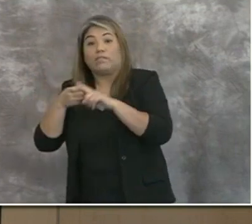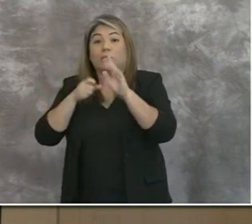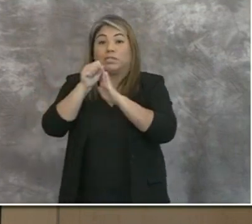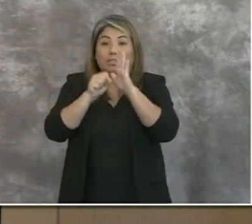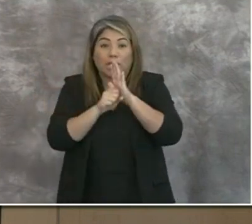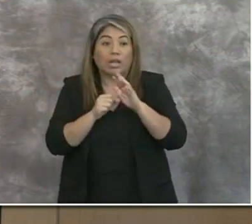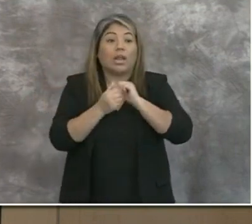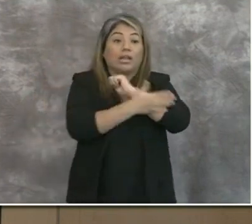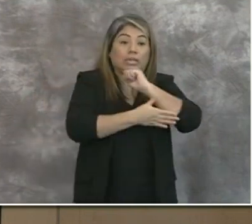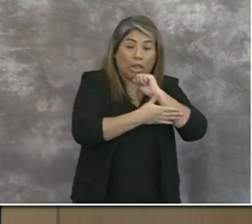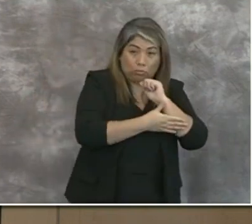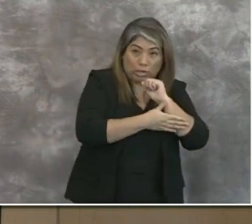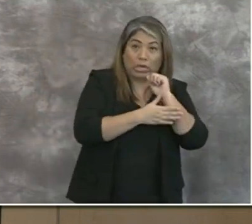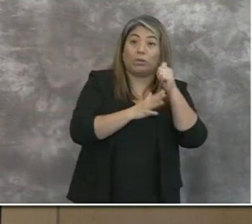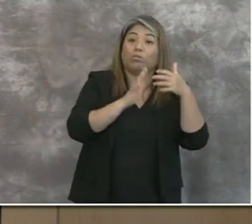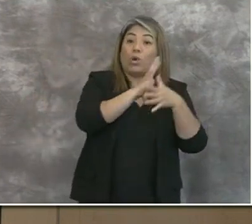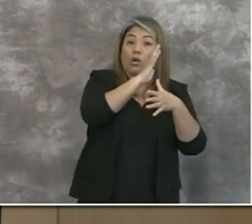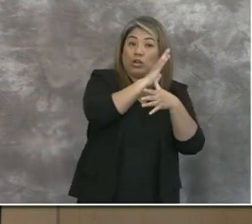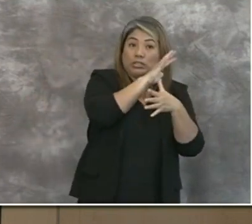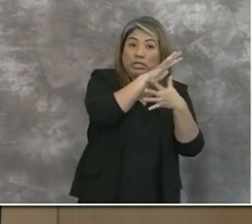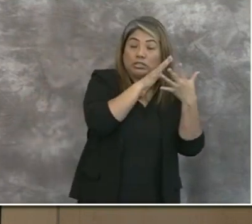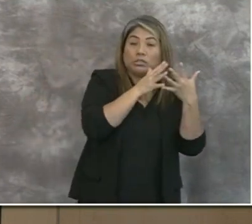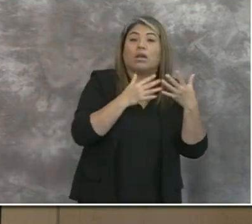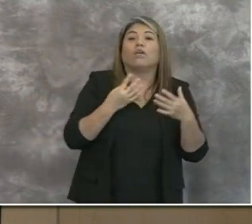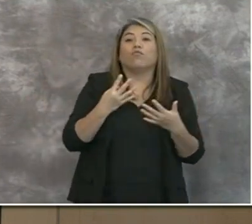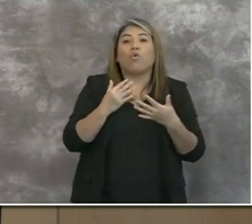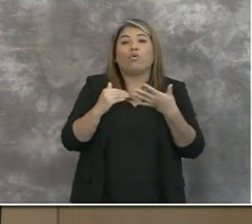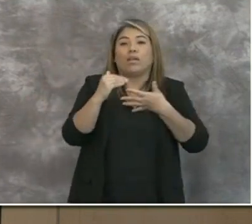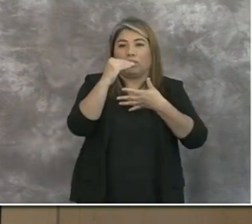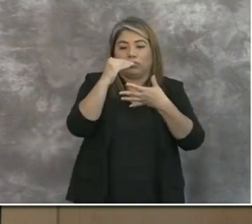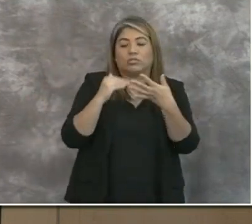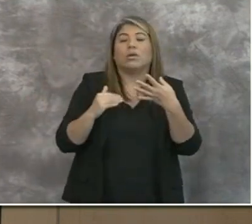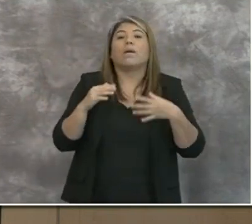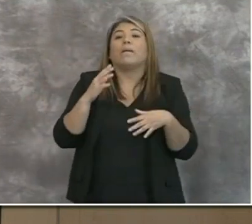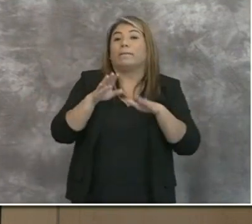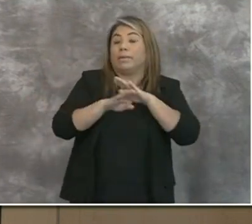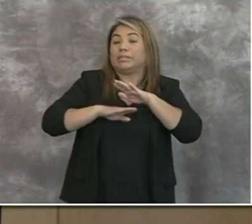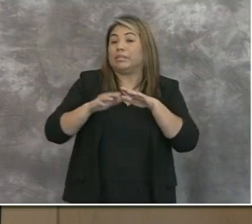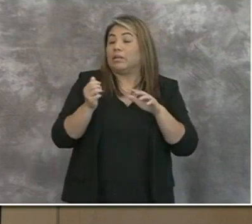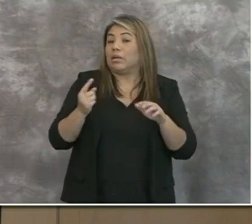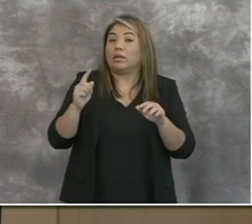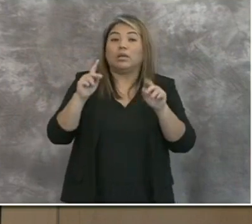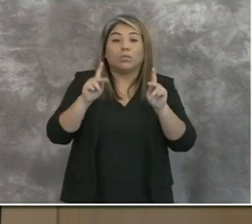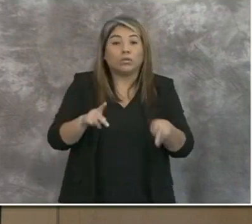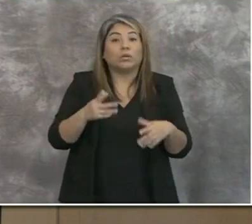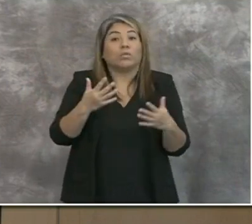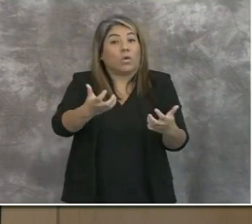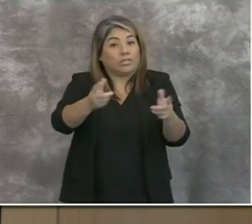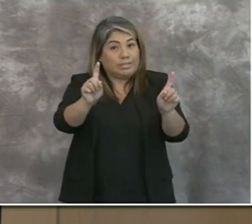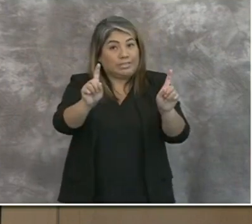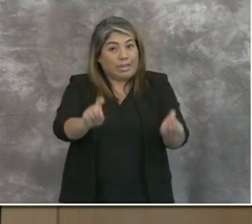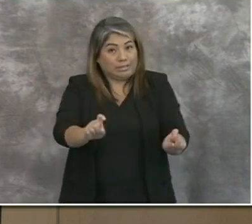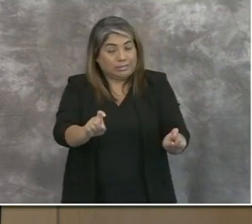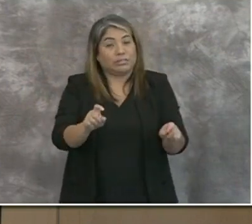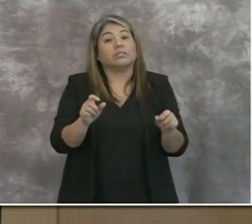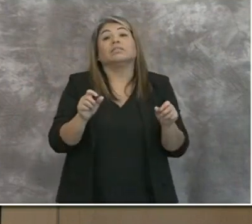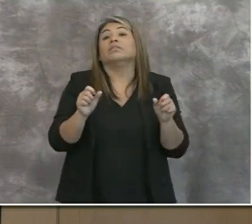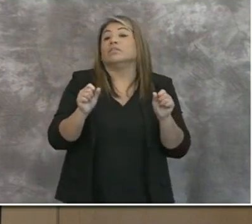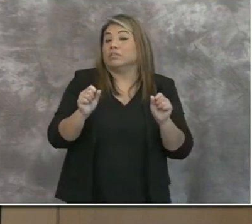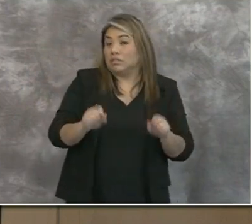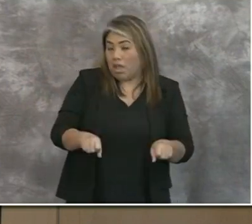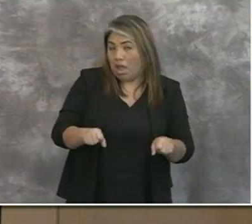our county prioritizations, there are four levels. Basically, anyone who wants a test can